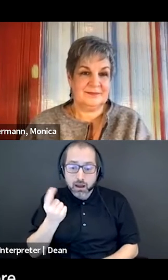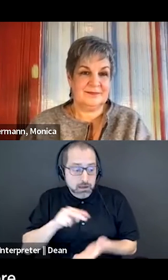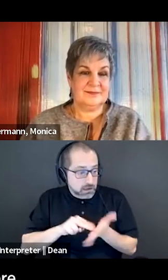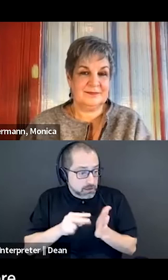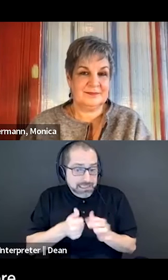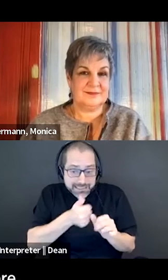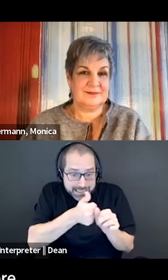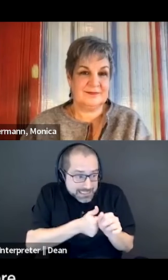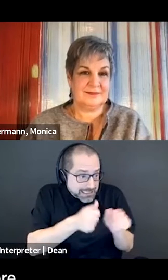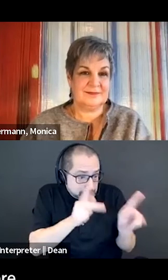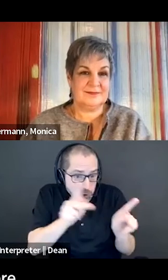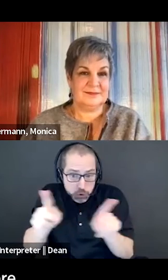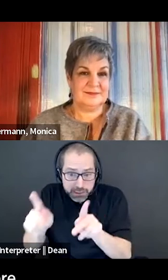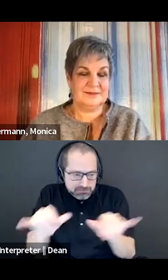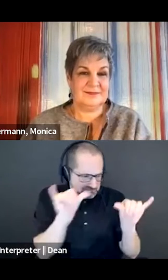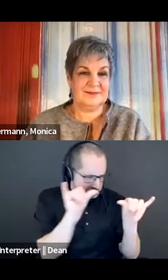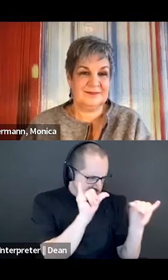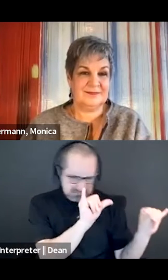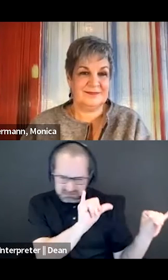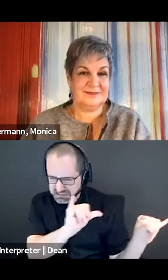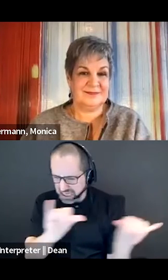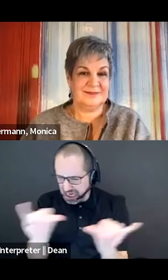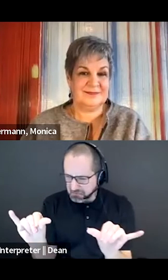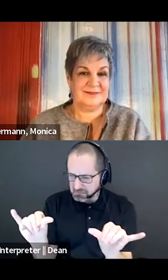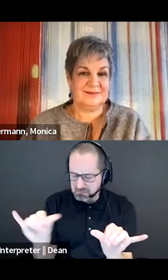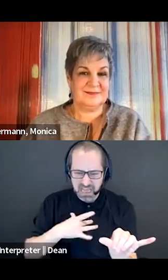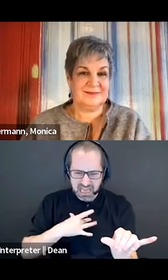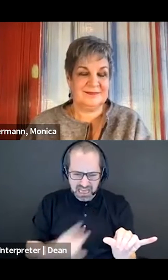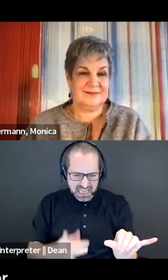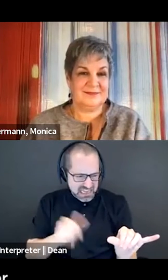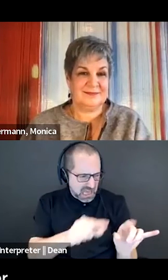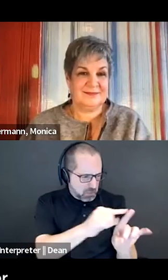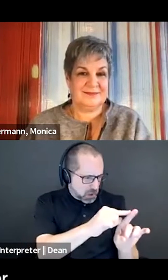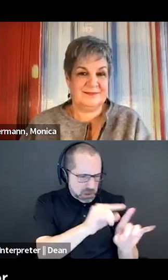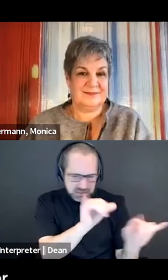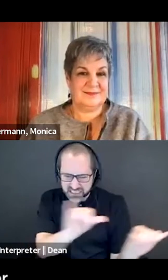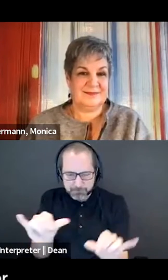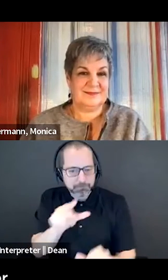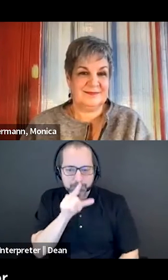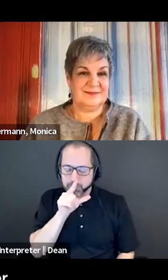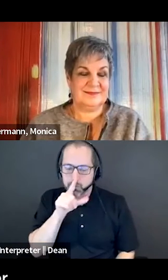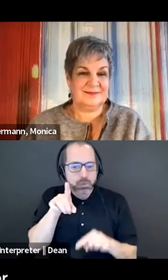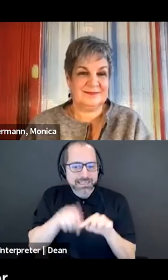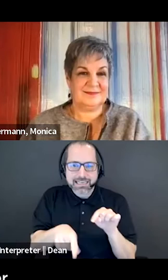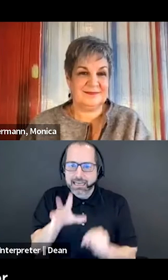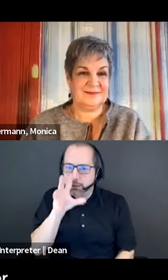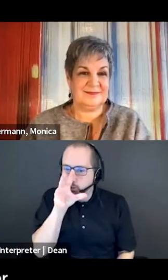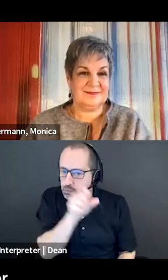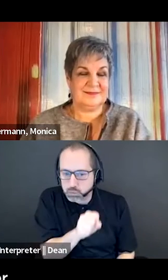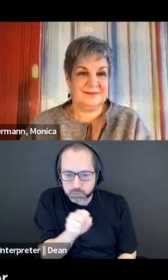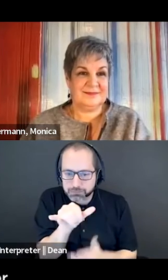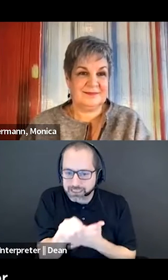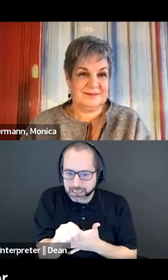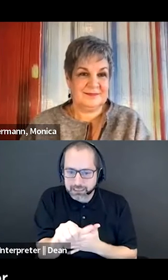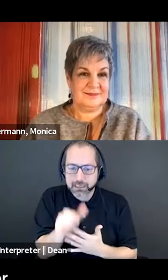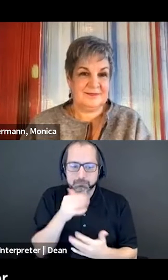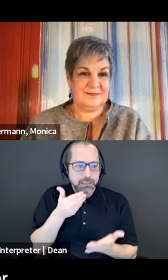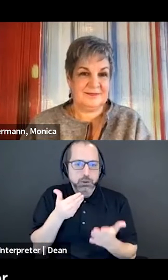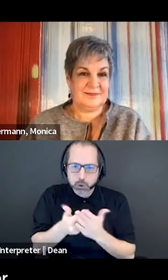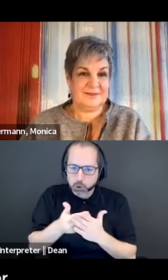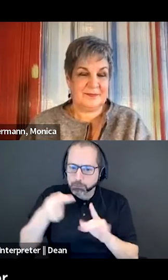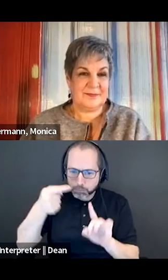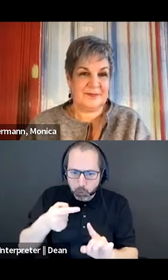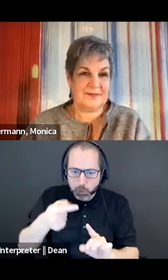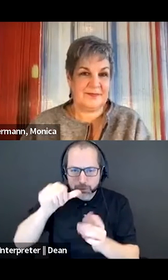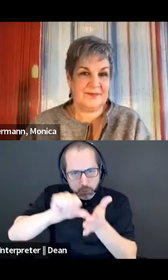you know, likes those terms. So we can't make that assumption, right? So, but I think it's a really good reminder to stay focused on that